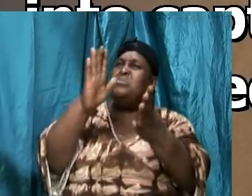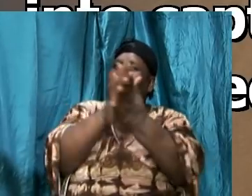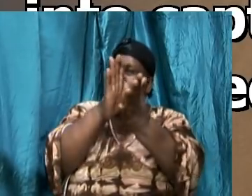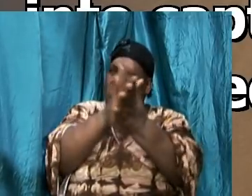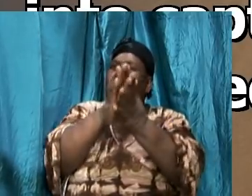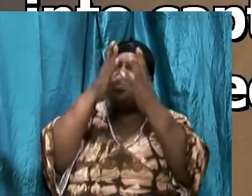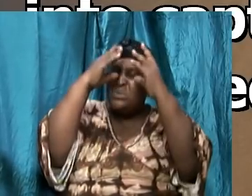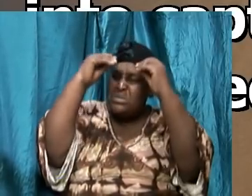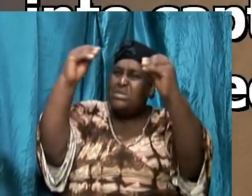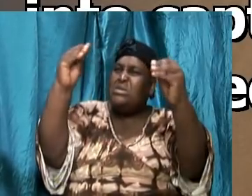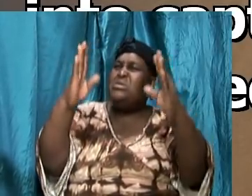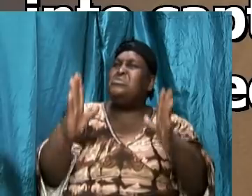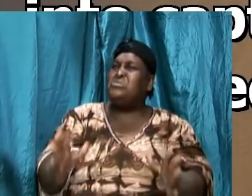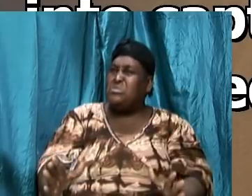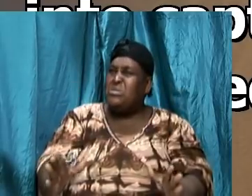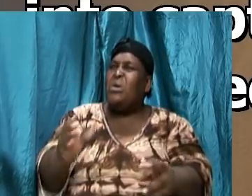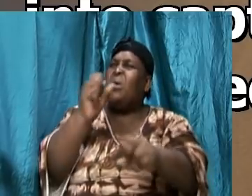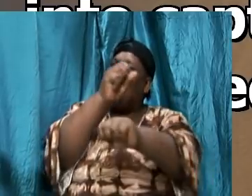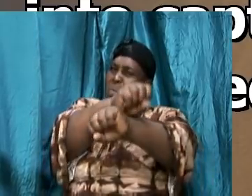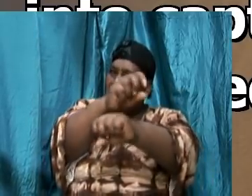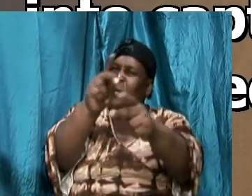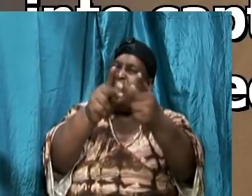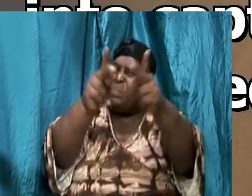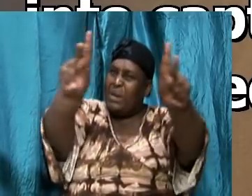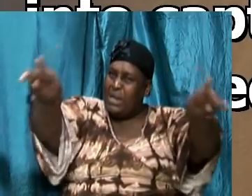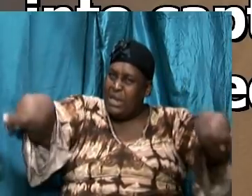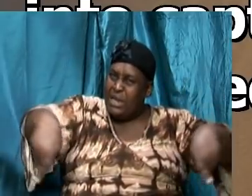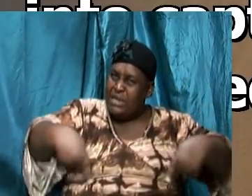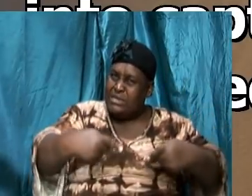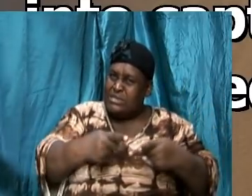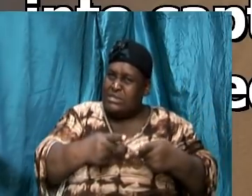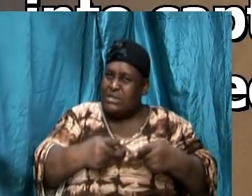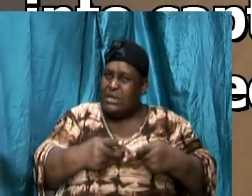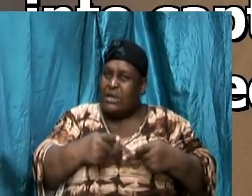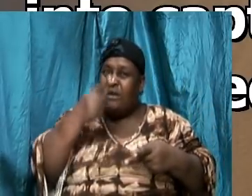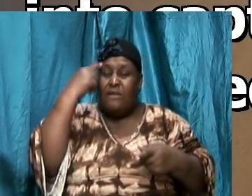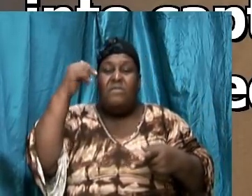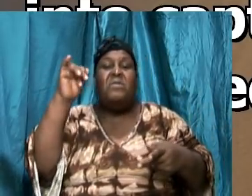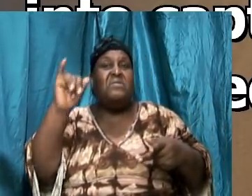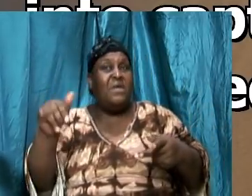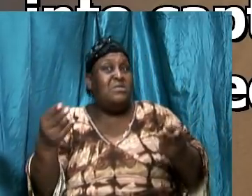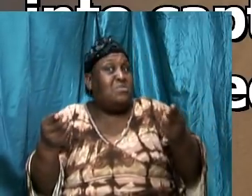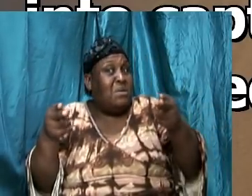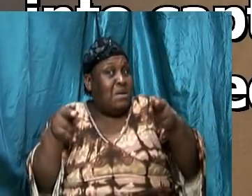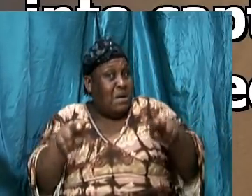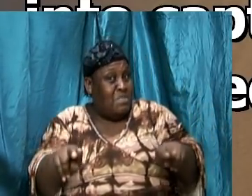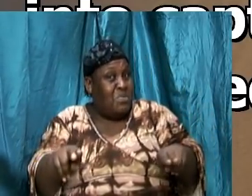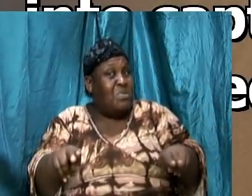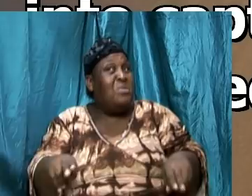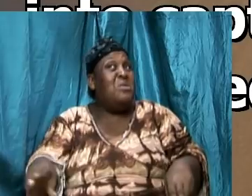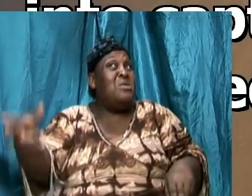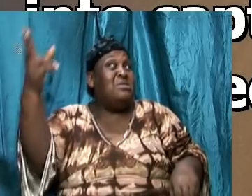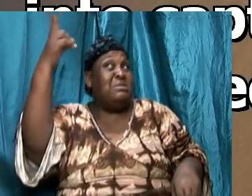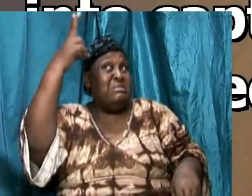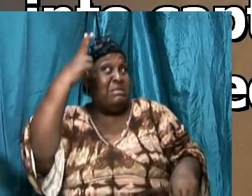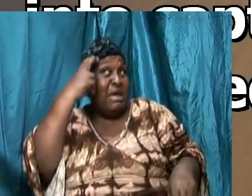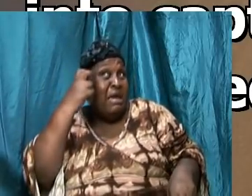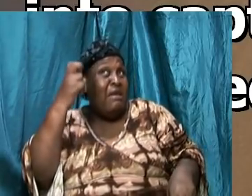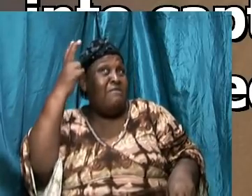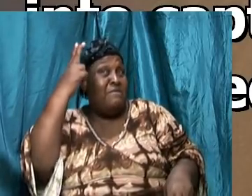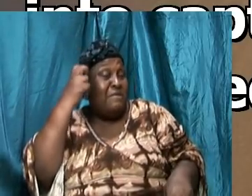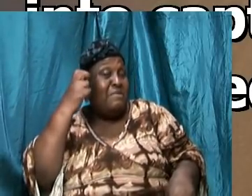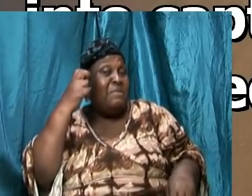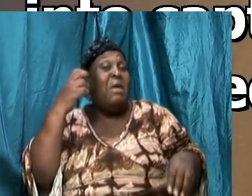things. But for that to happen, the adversary, Satan, has to take or have to take